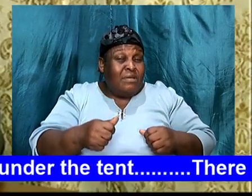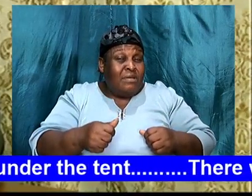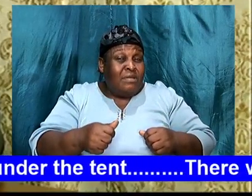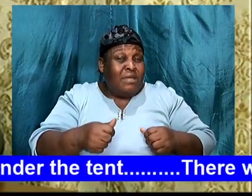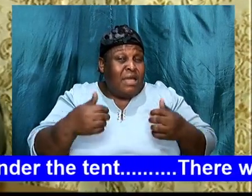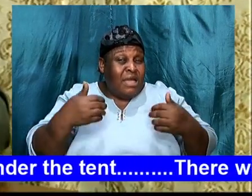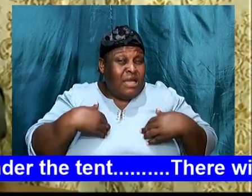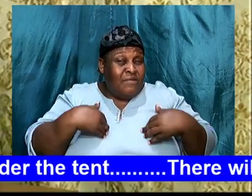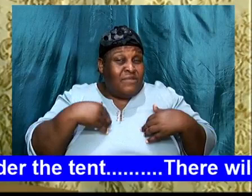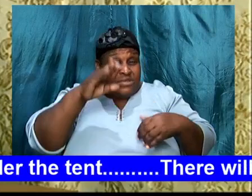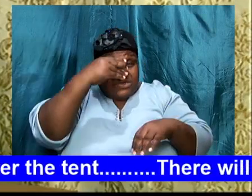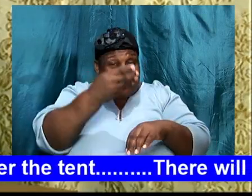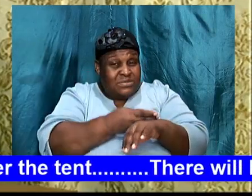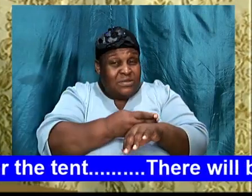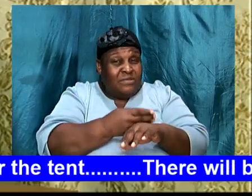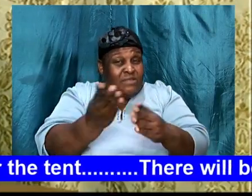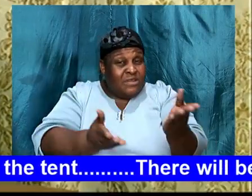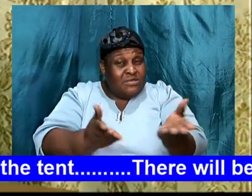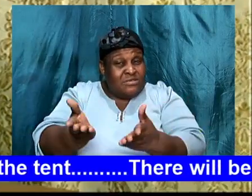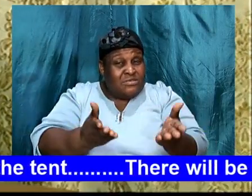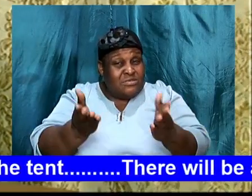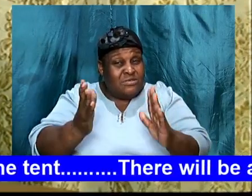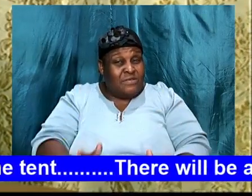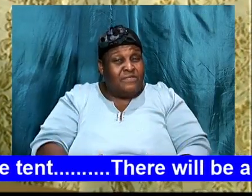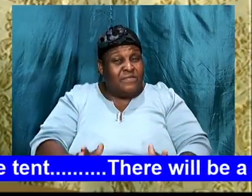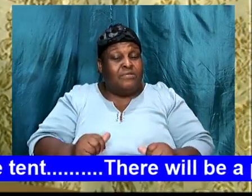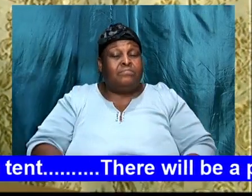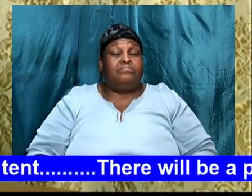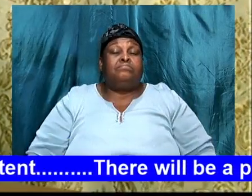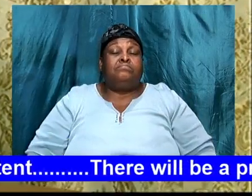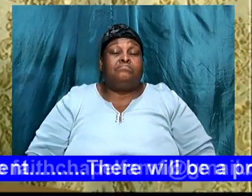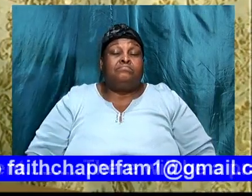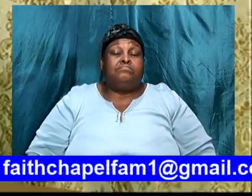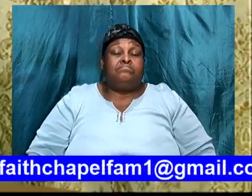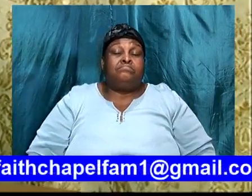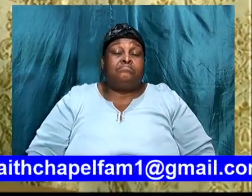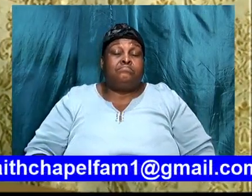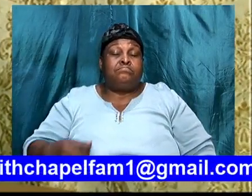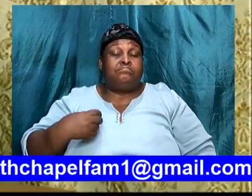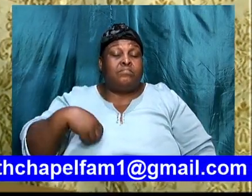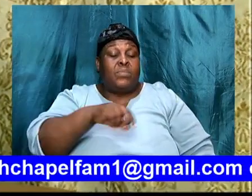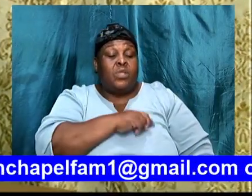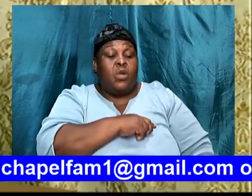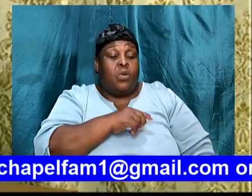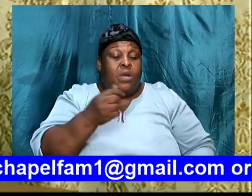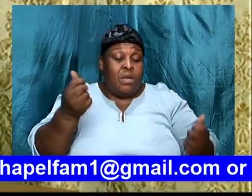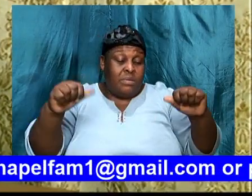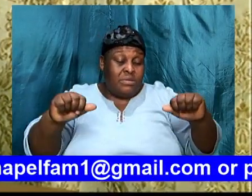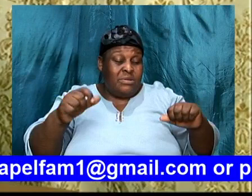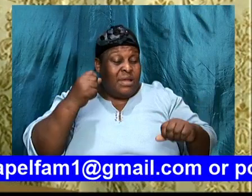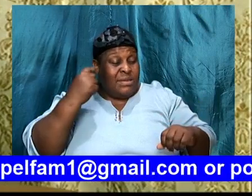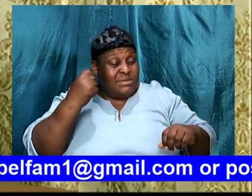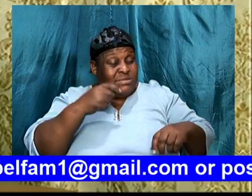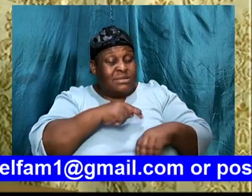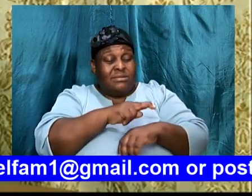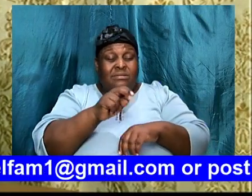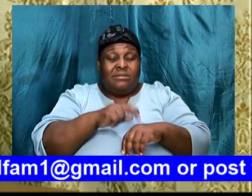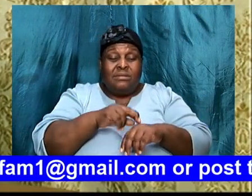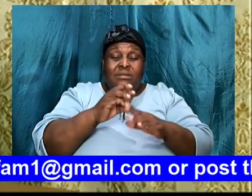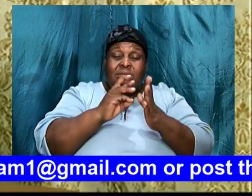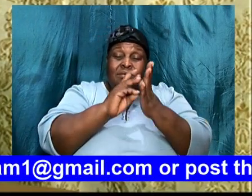key to discovering, God, God's will, is our ability, is to understand, the nature, and the will,